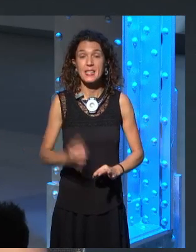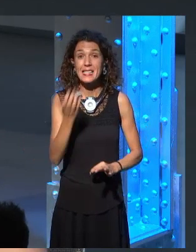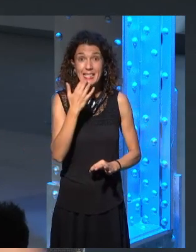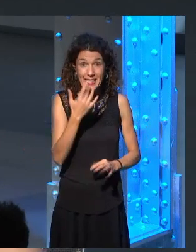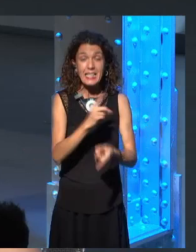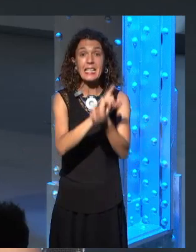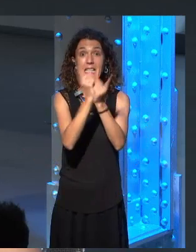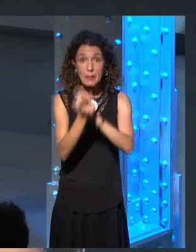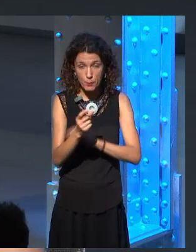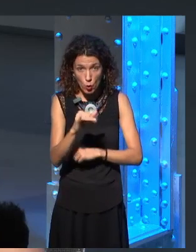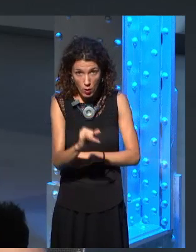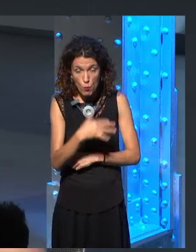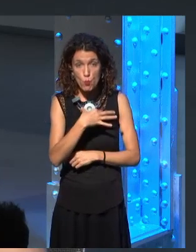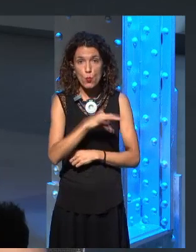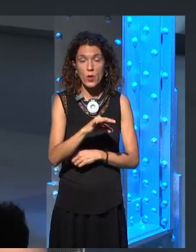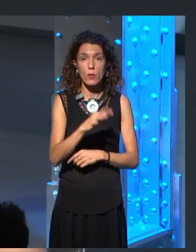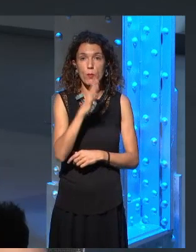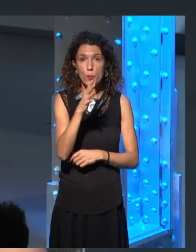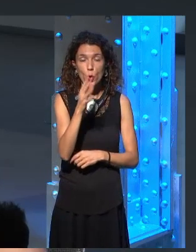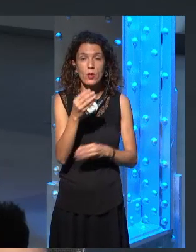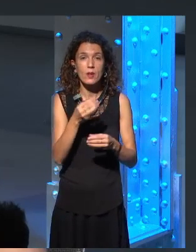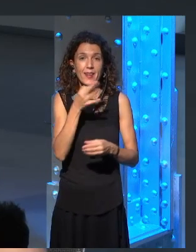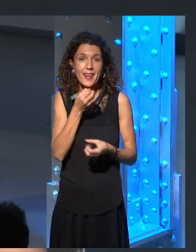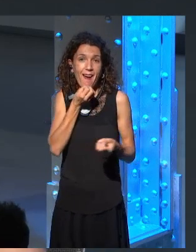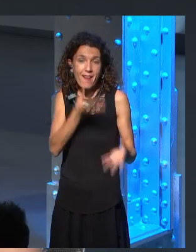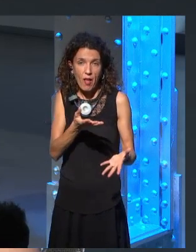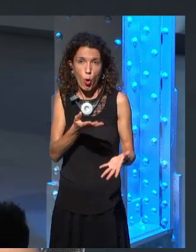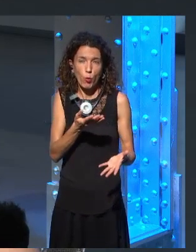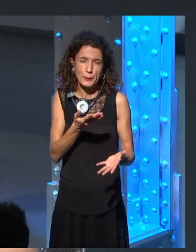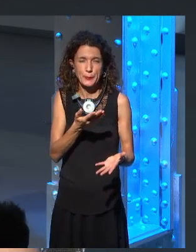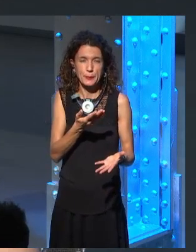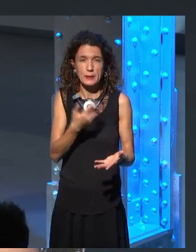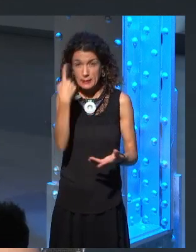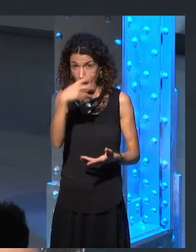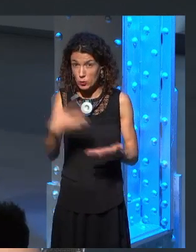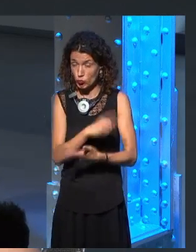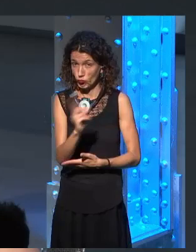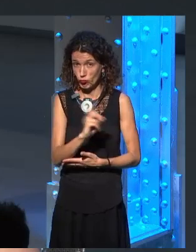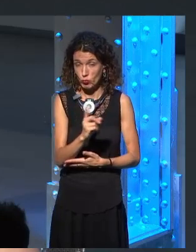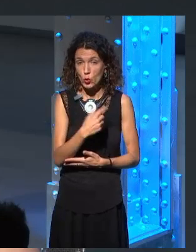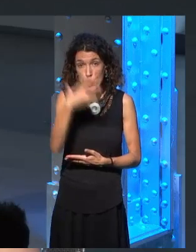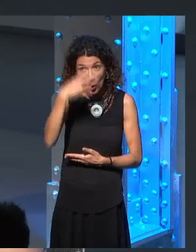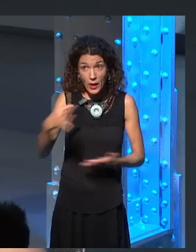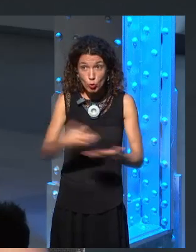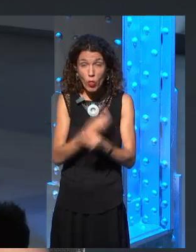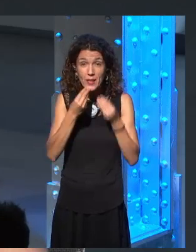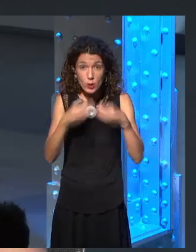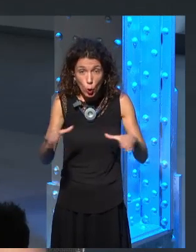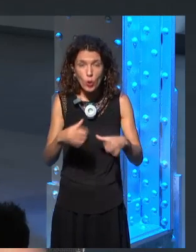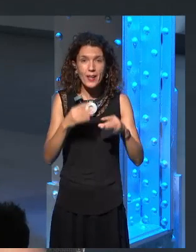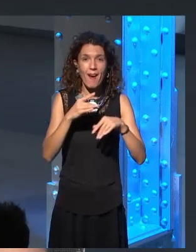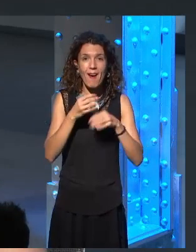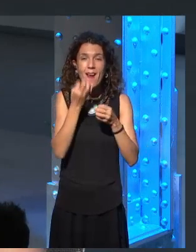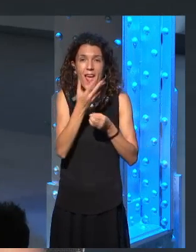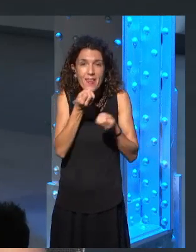maester doesn't know everything. Or the maester doesn't believe in all the stories and legends, so he's going to be